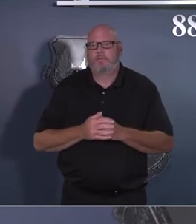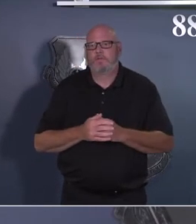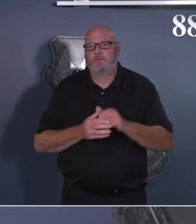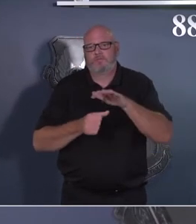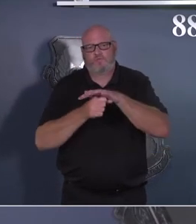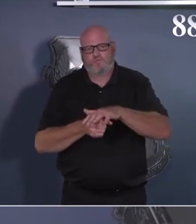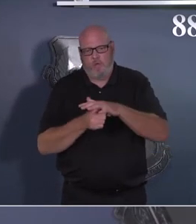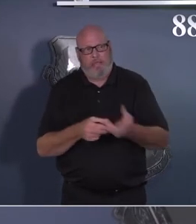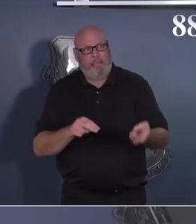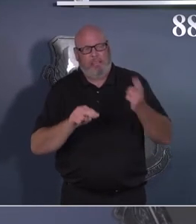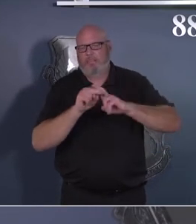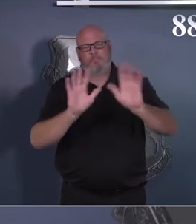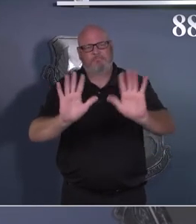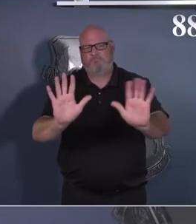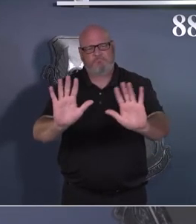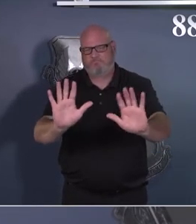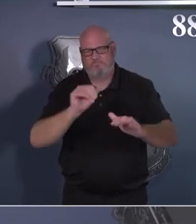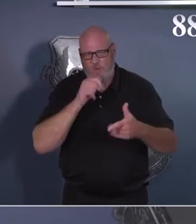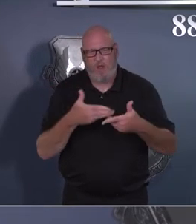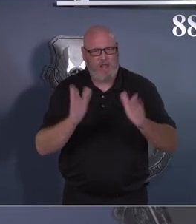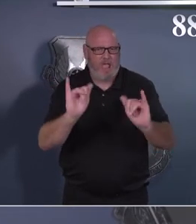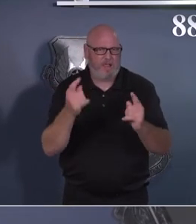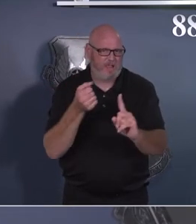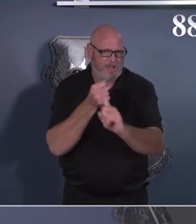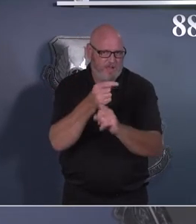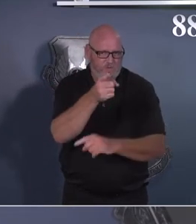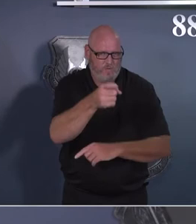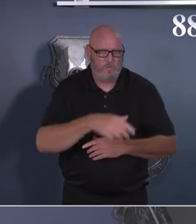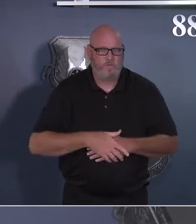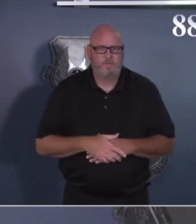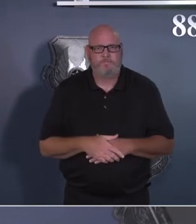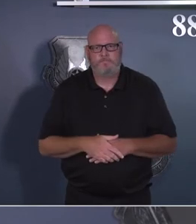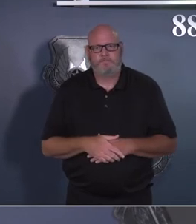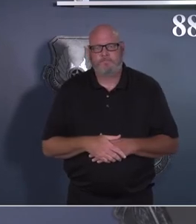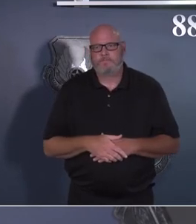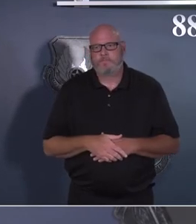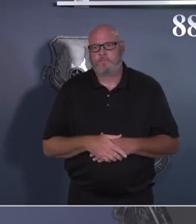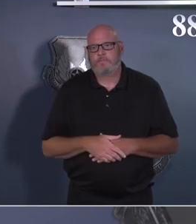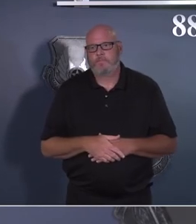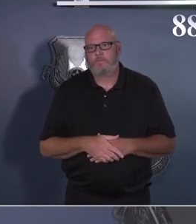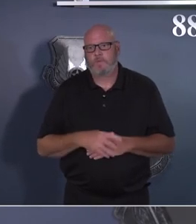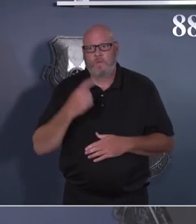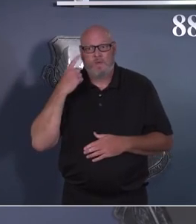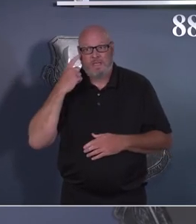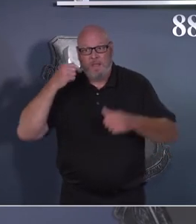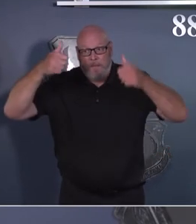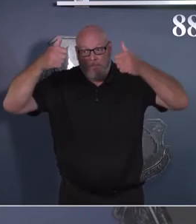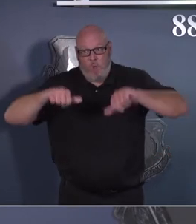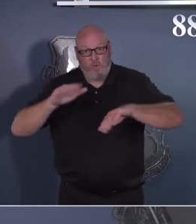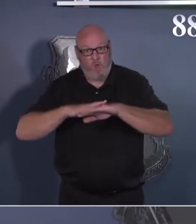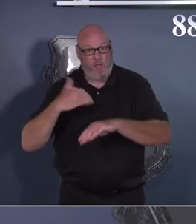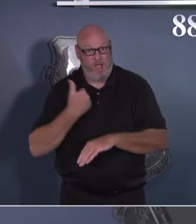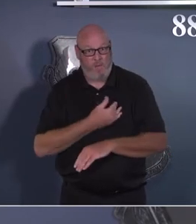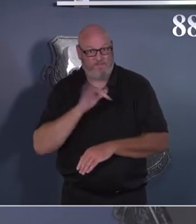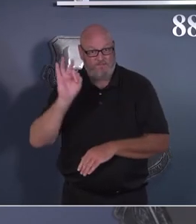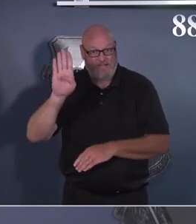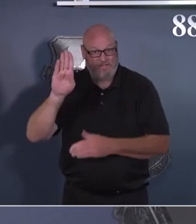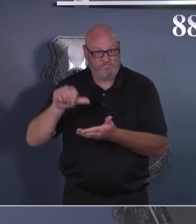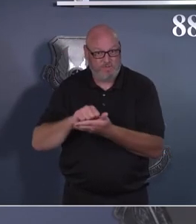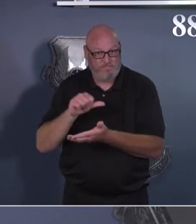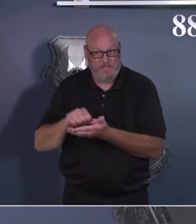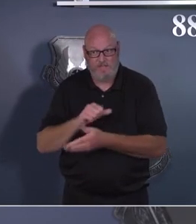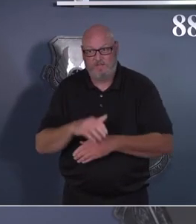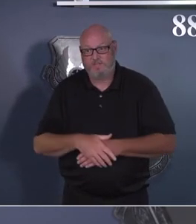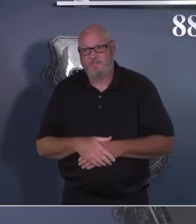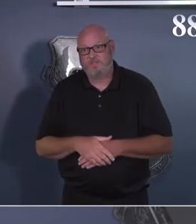a conversation. It's part of a series called Let's Get It Right. It was posted to our 88th Air Base Wing Facebook site on the 1st of